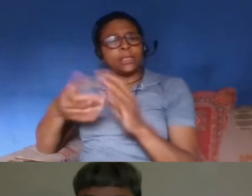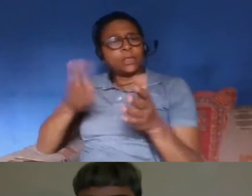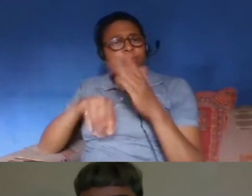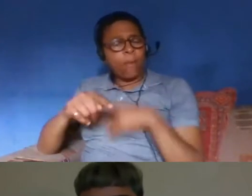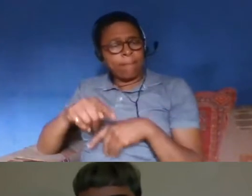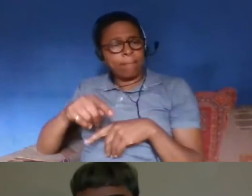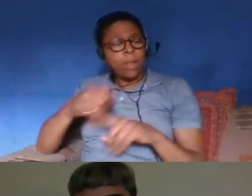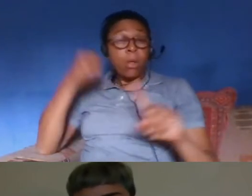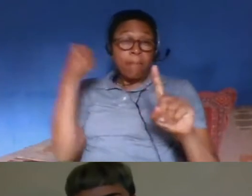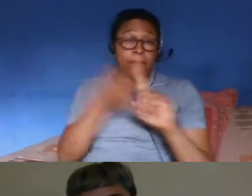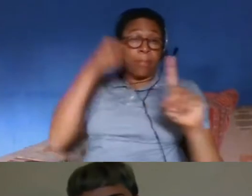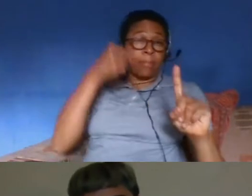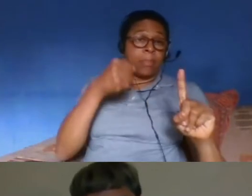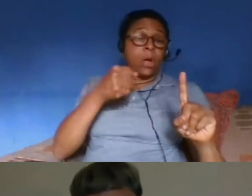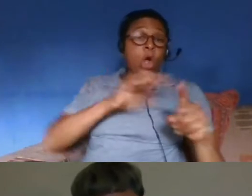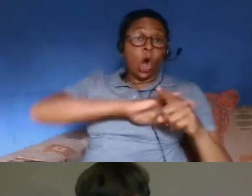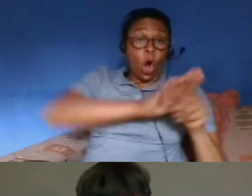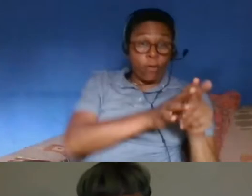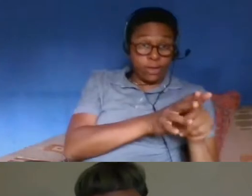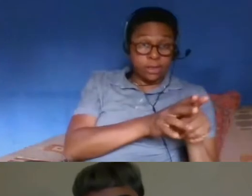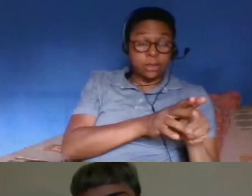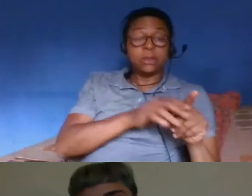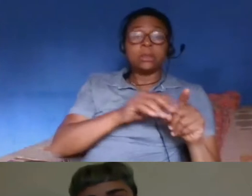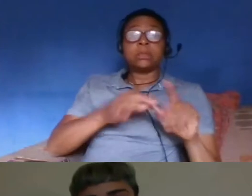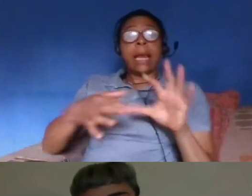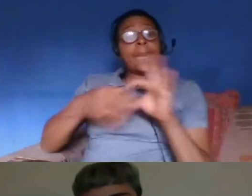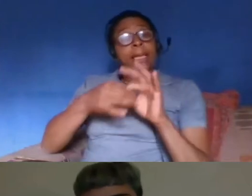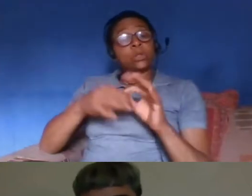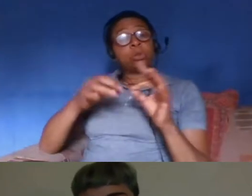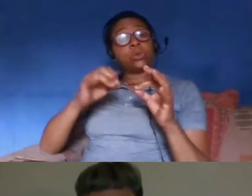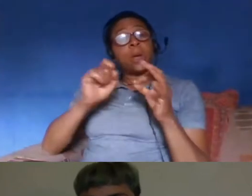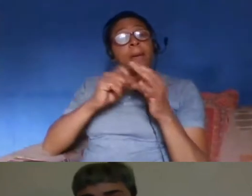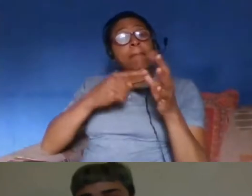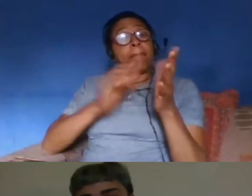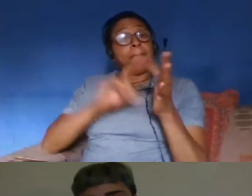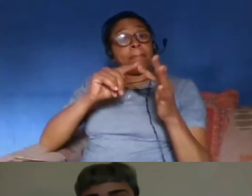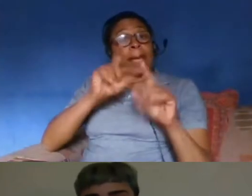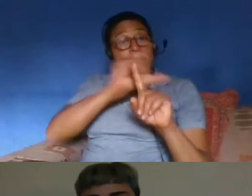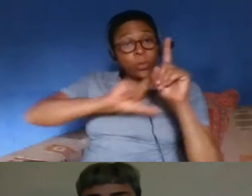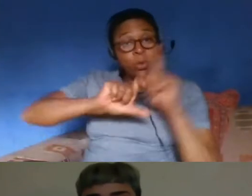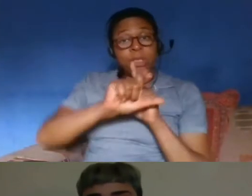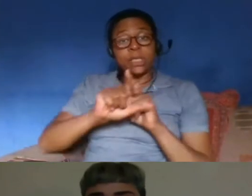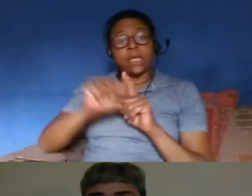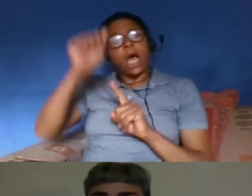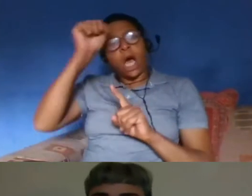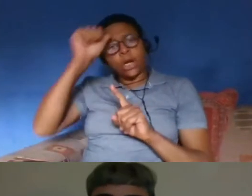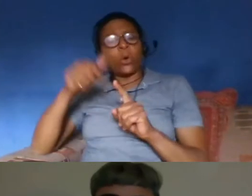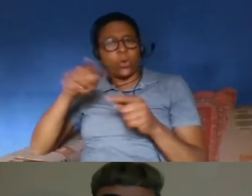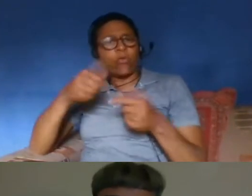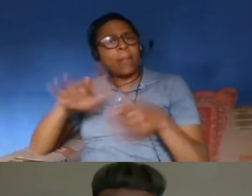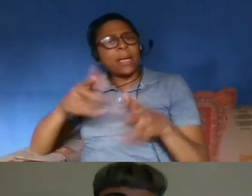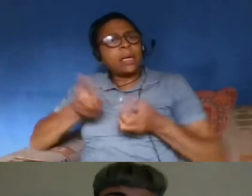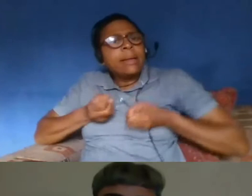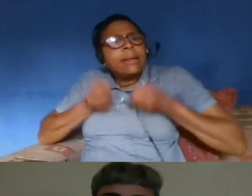impact of um covid on bme communities i know we've spoken a bit about this and you've given some theories but if you could perhaps